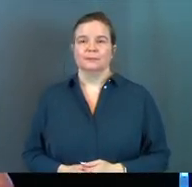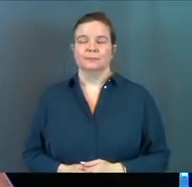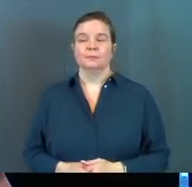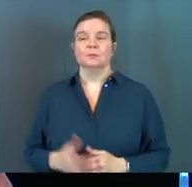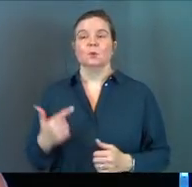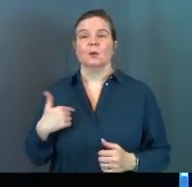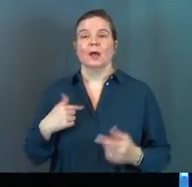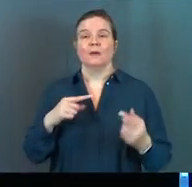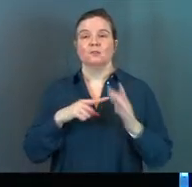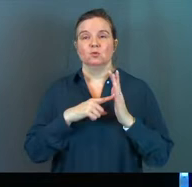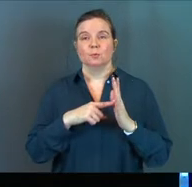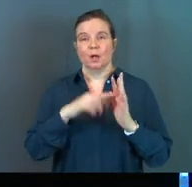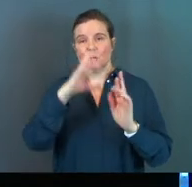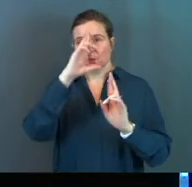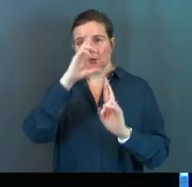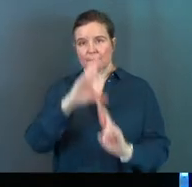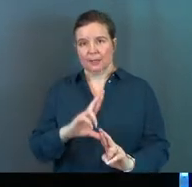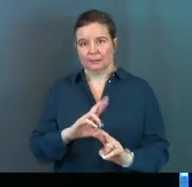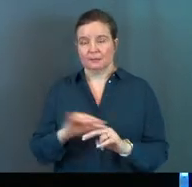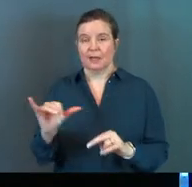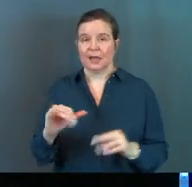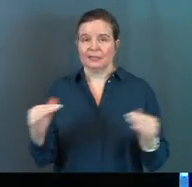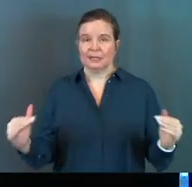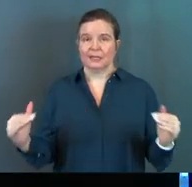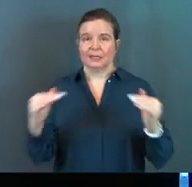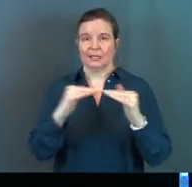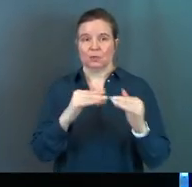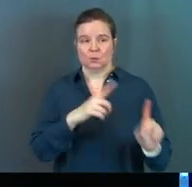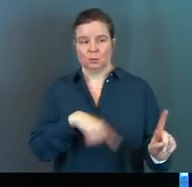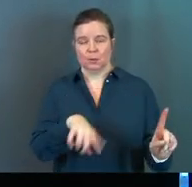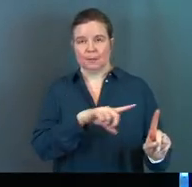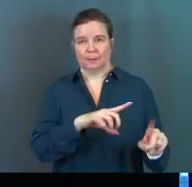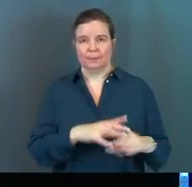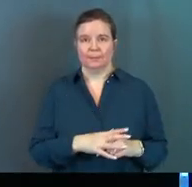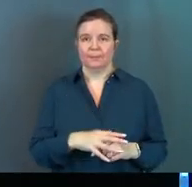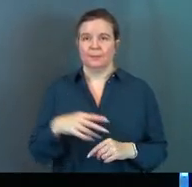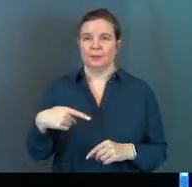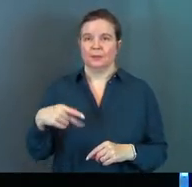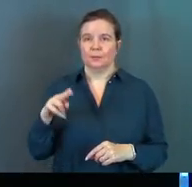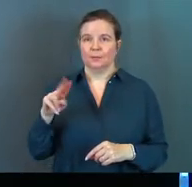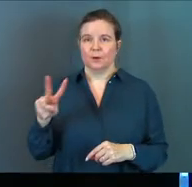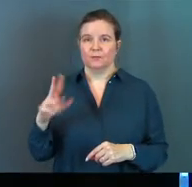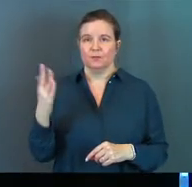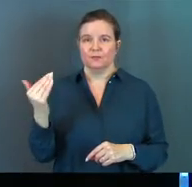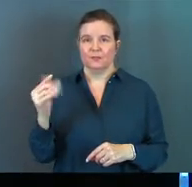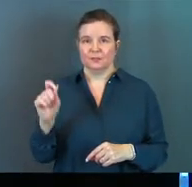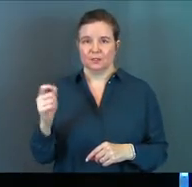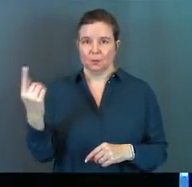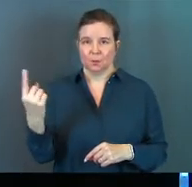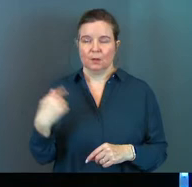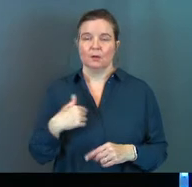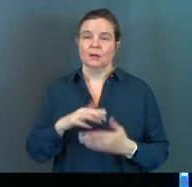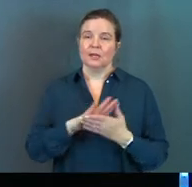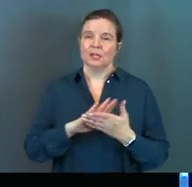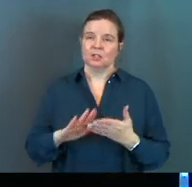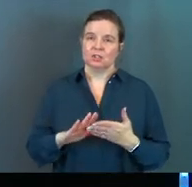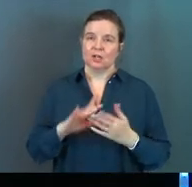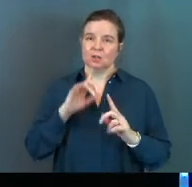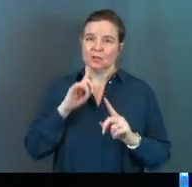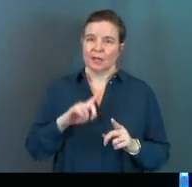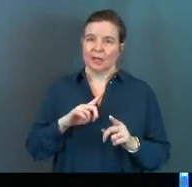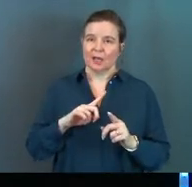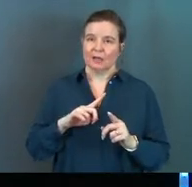So we've got to model respect as an equal to them. Proverbs 15.1, a gentle answer